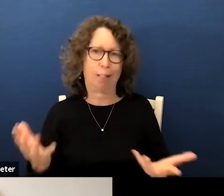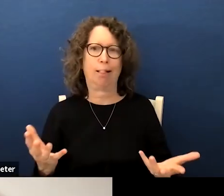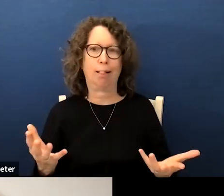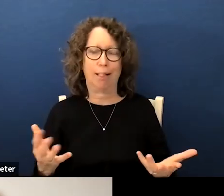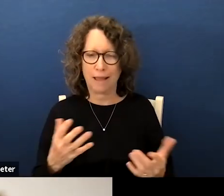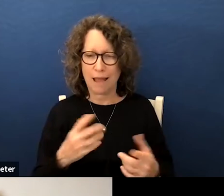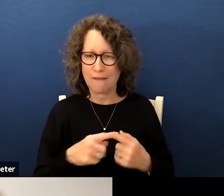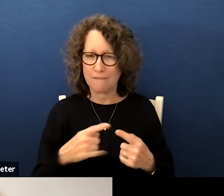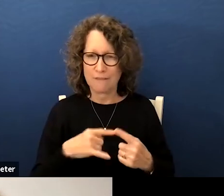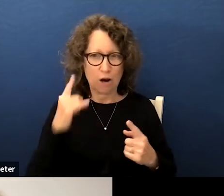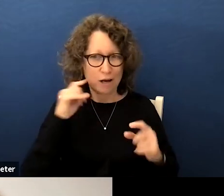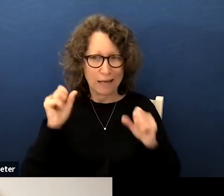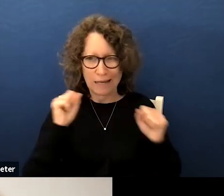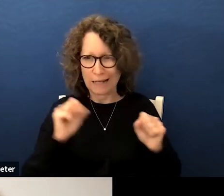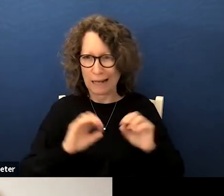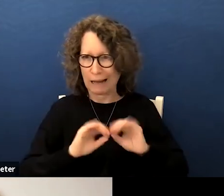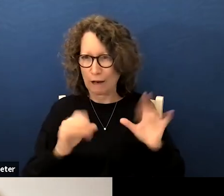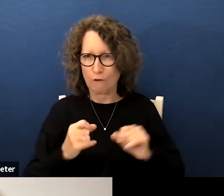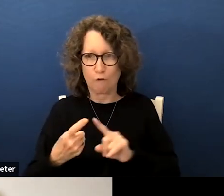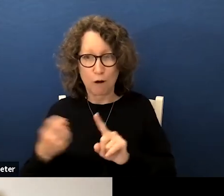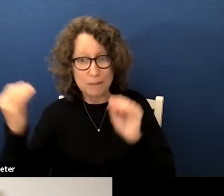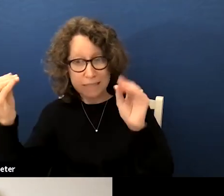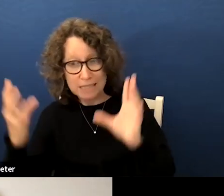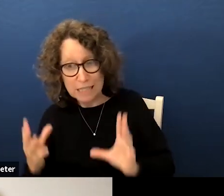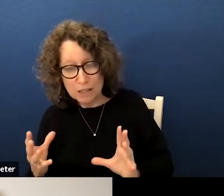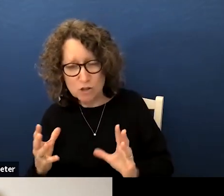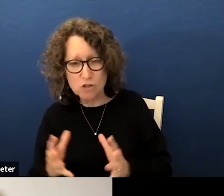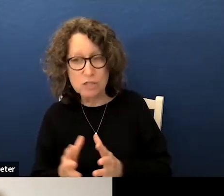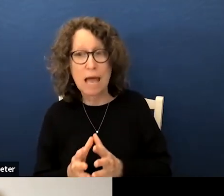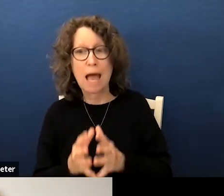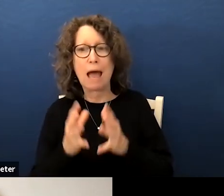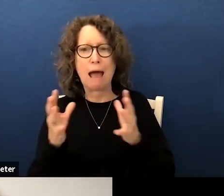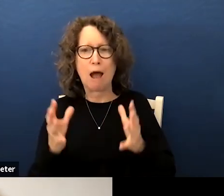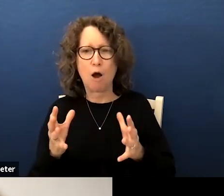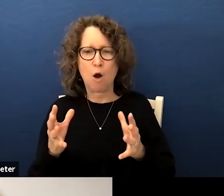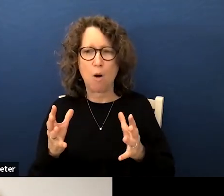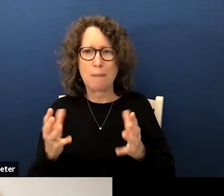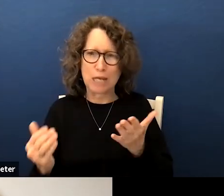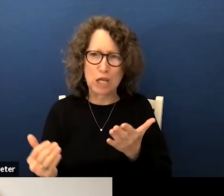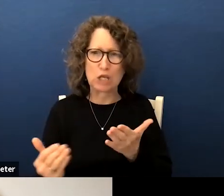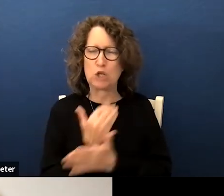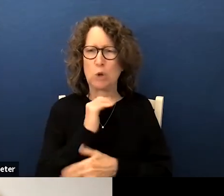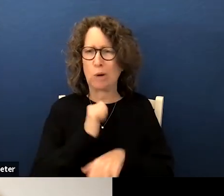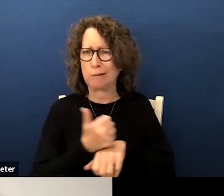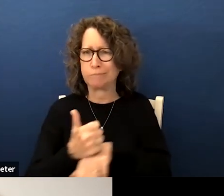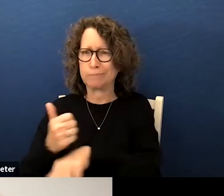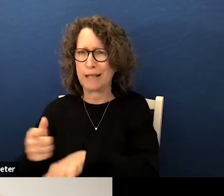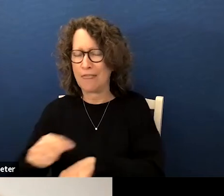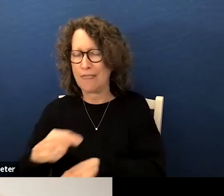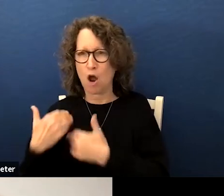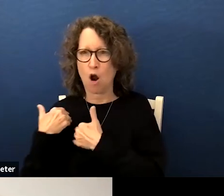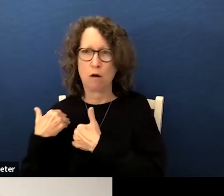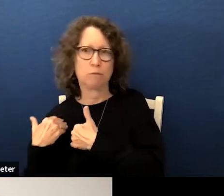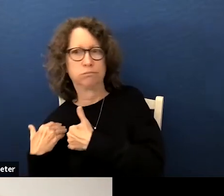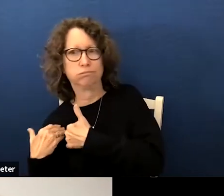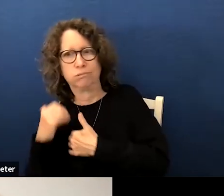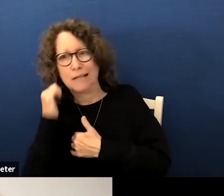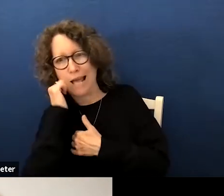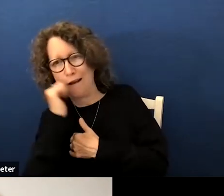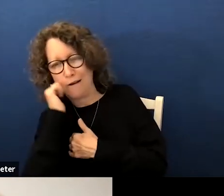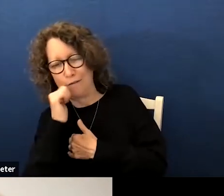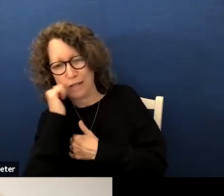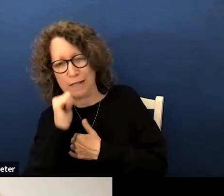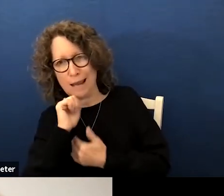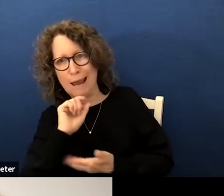very loud and clear here from teachers how much um how many new initiatives they are shouldering on a daily basis